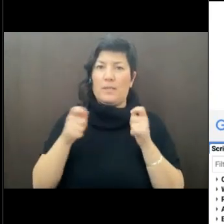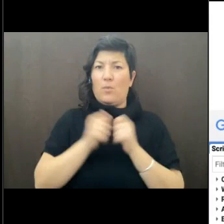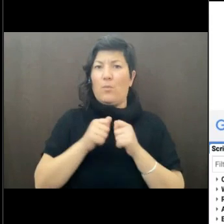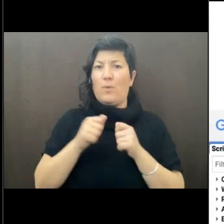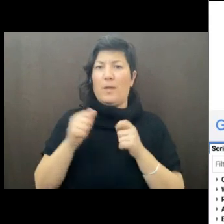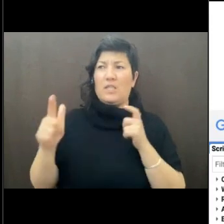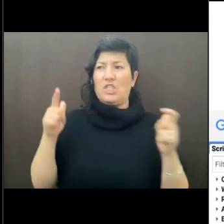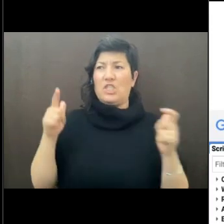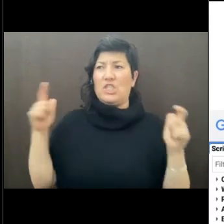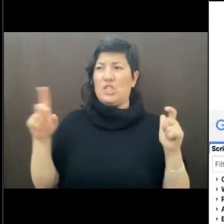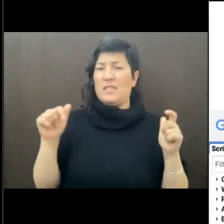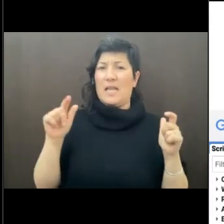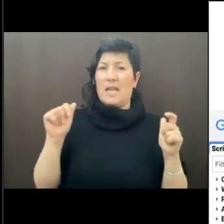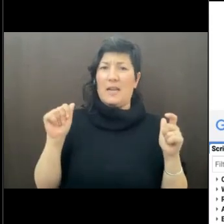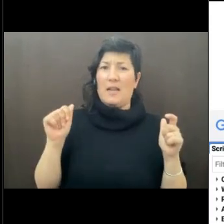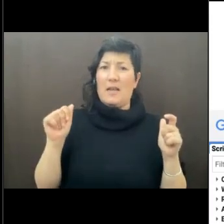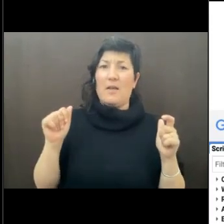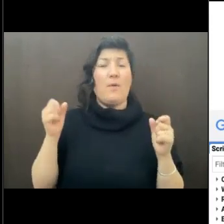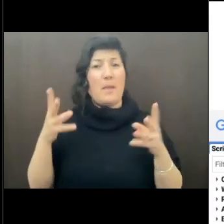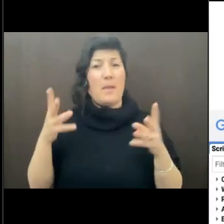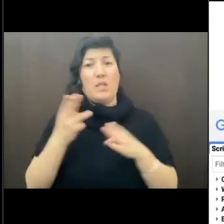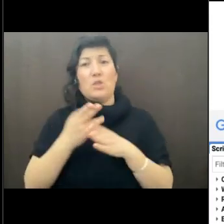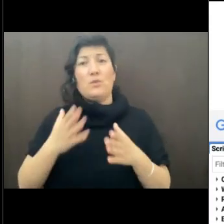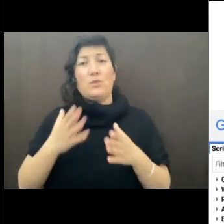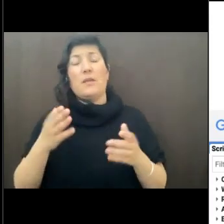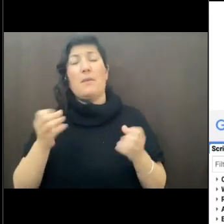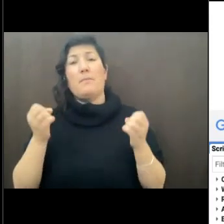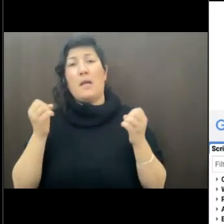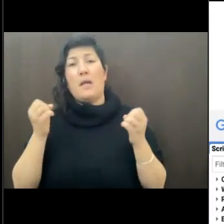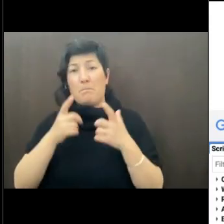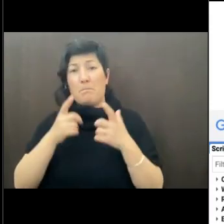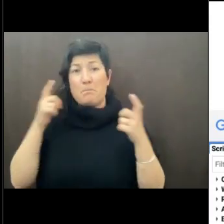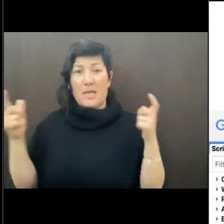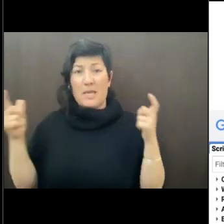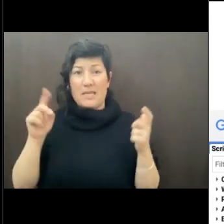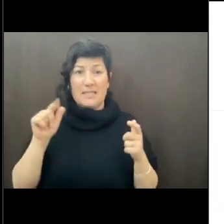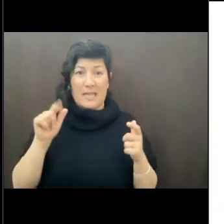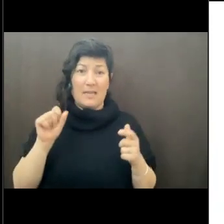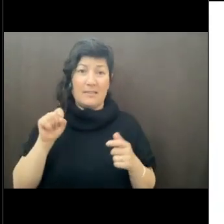across huge numbers of users and huge numbers of datasets. So next slide.